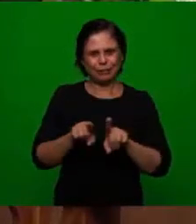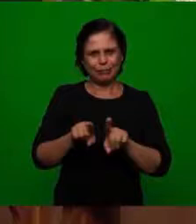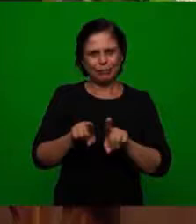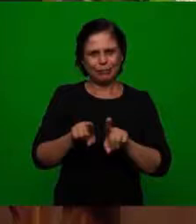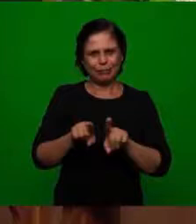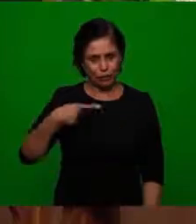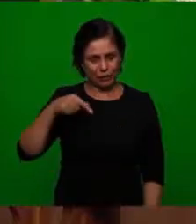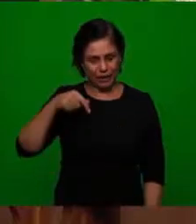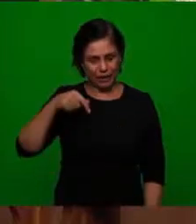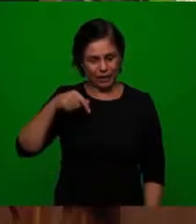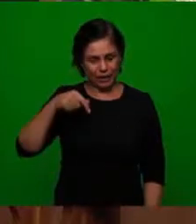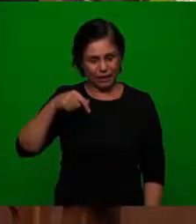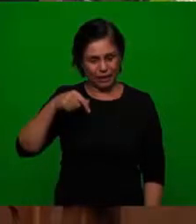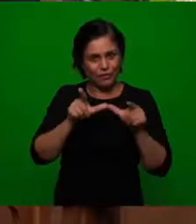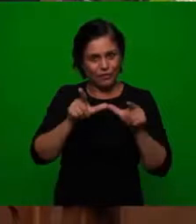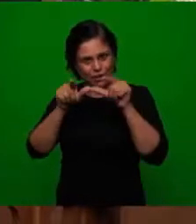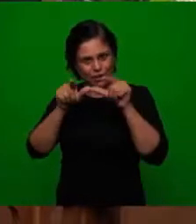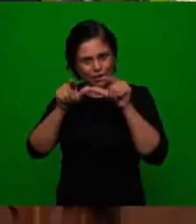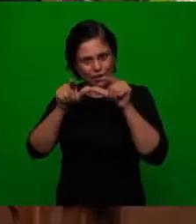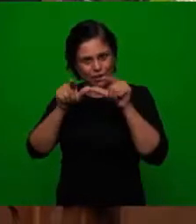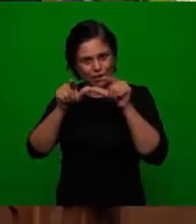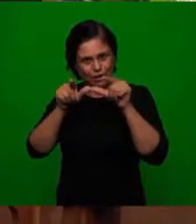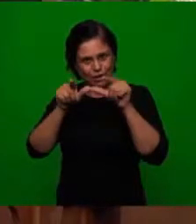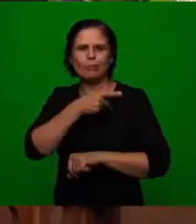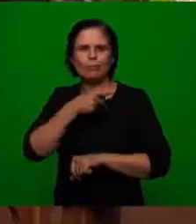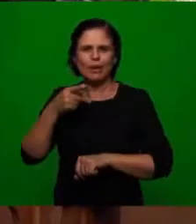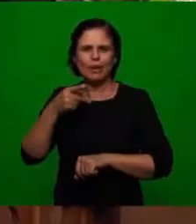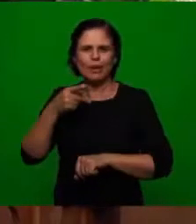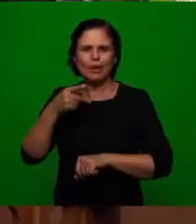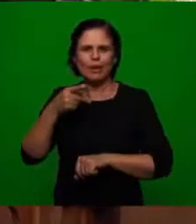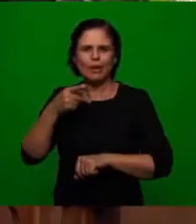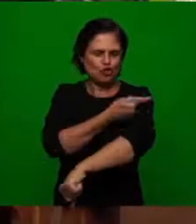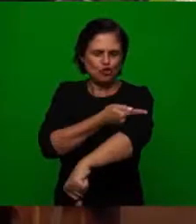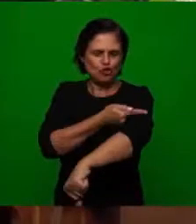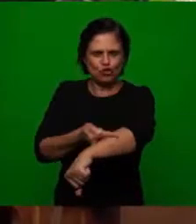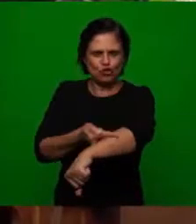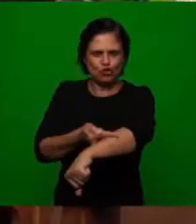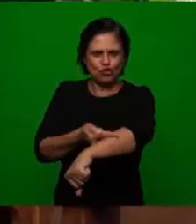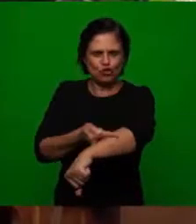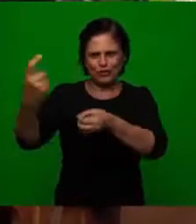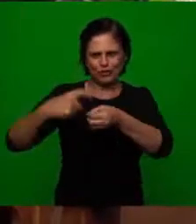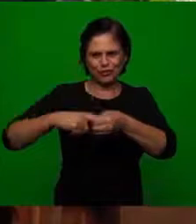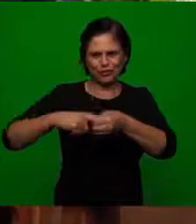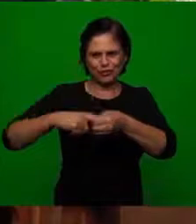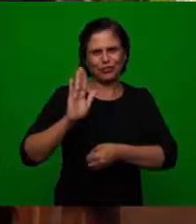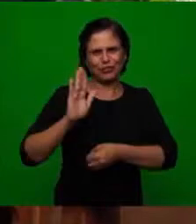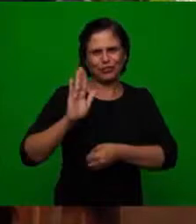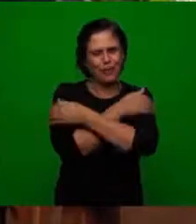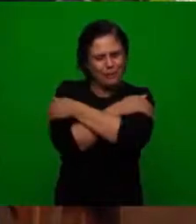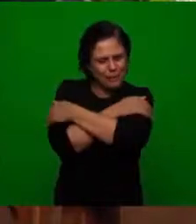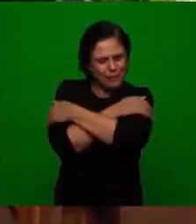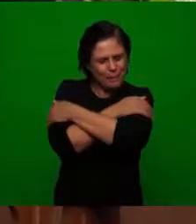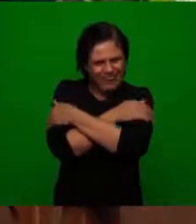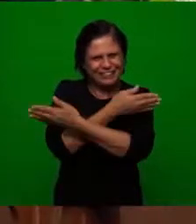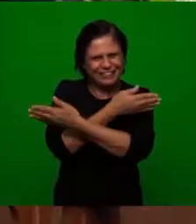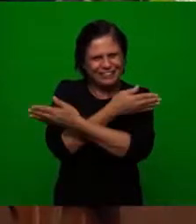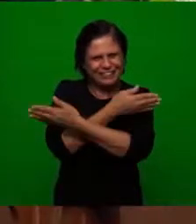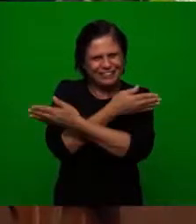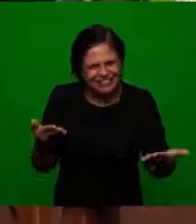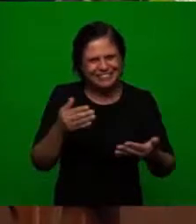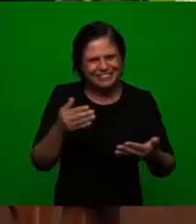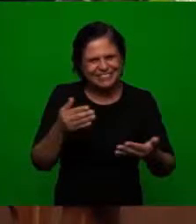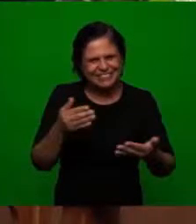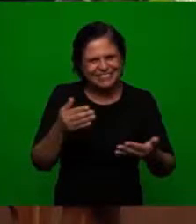a pastor left here and out there and Pastor Justin is back and our embrace that we